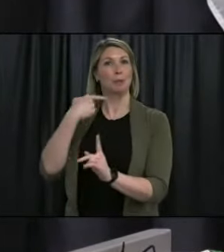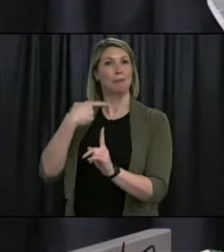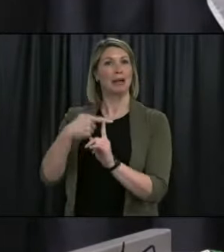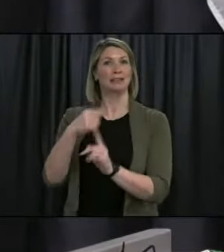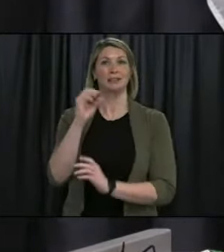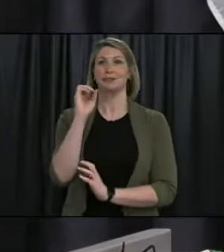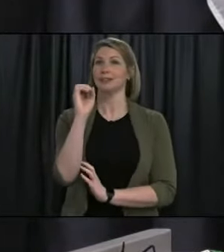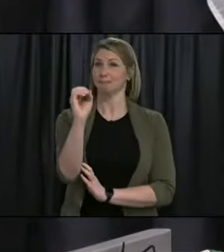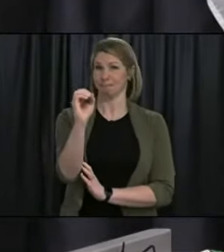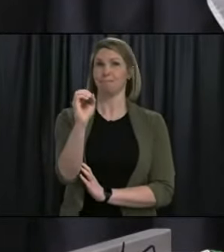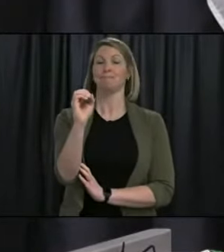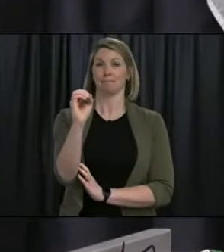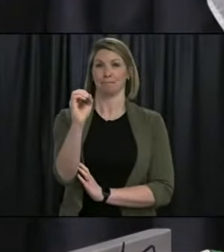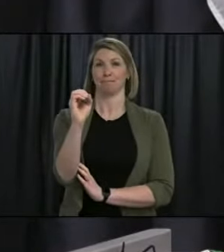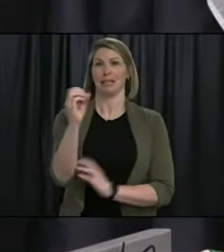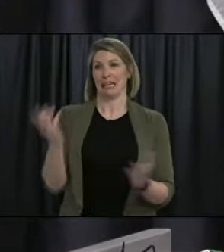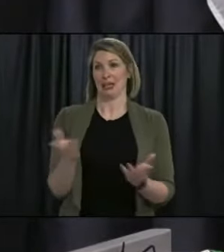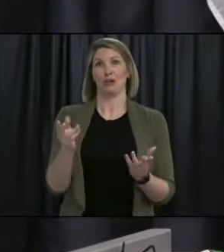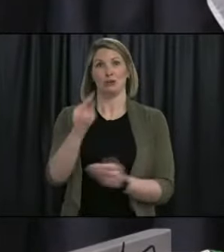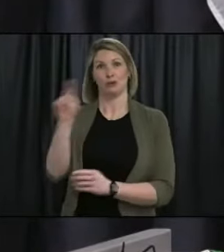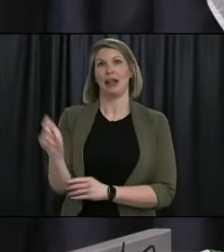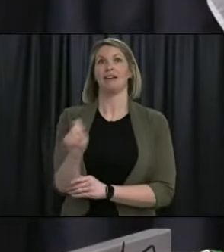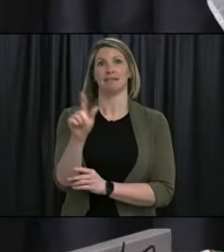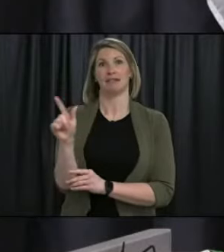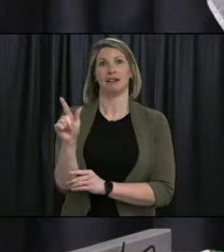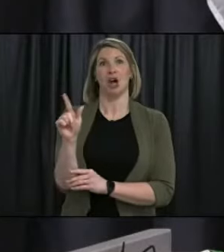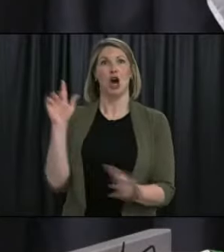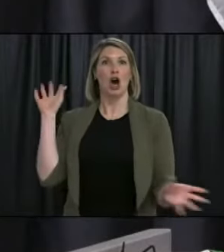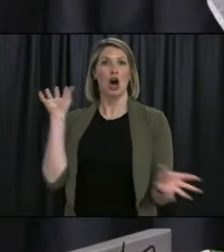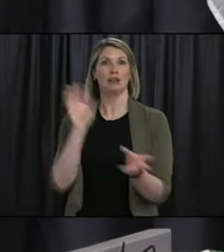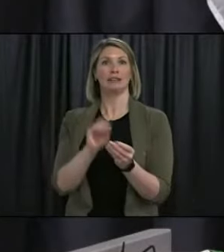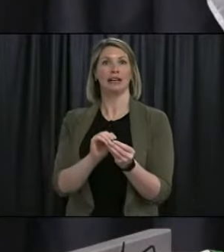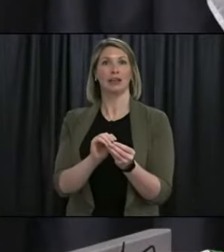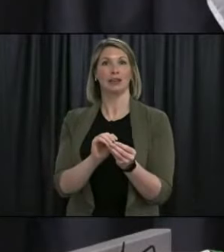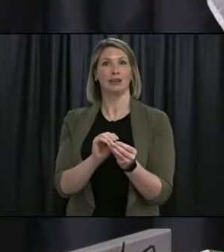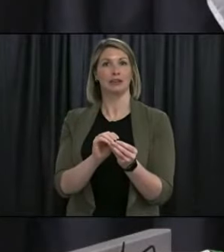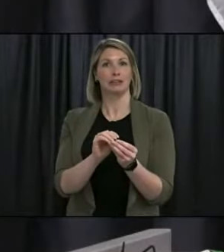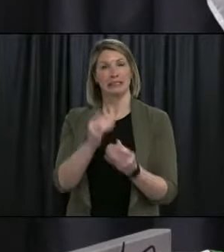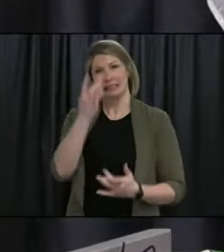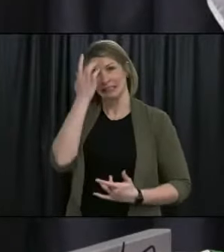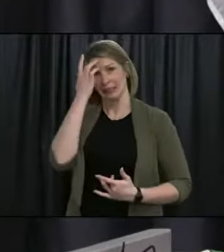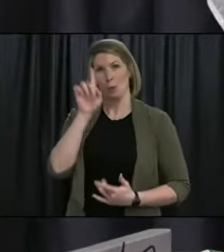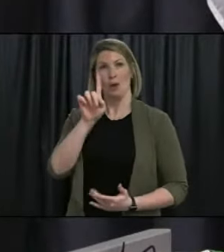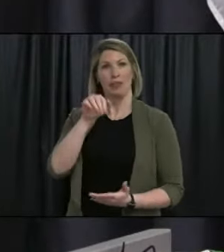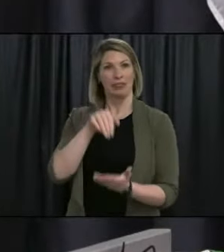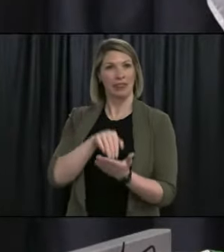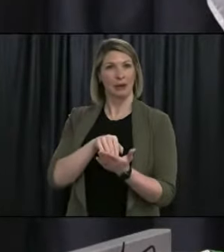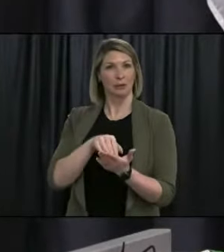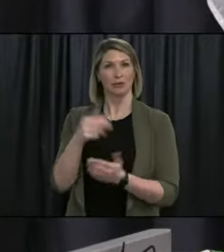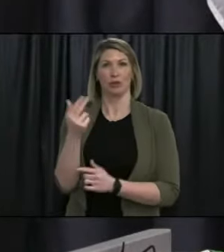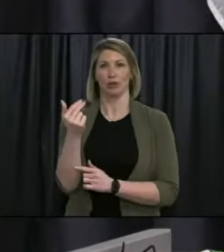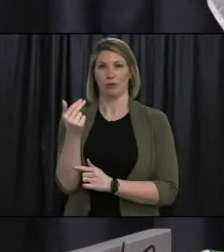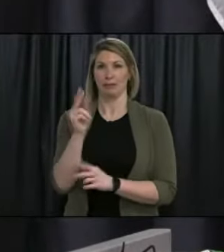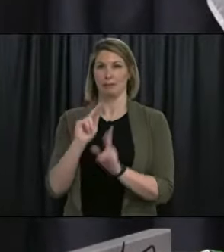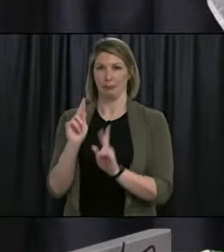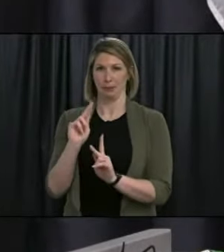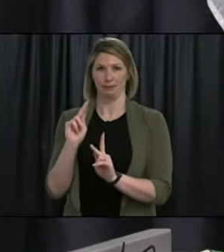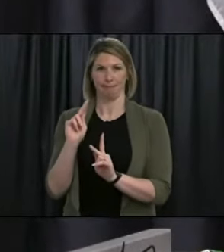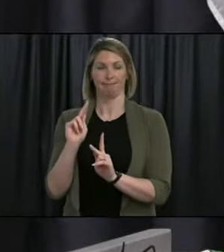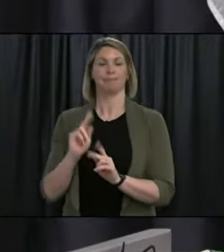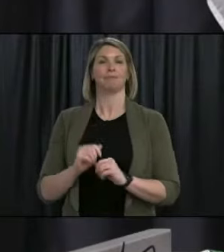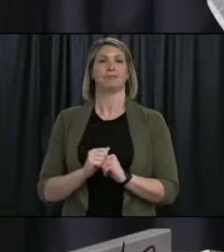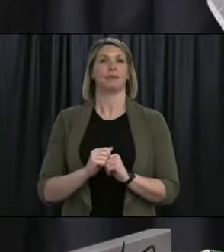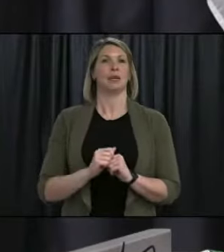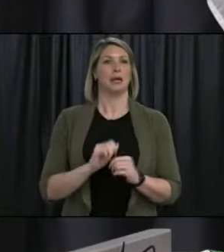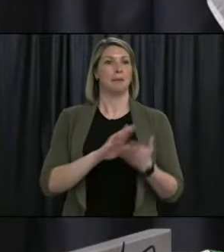confirmed cases of COVID-19 in our province. The total number of cases stands at 1,013. There have